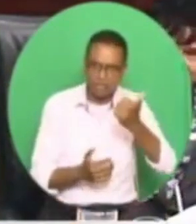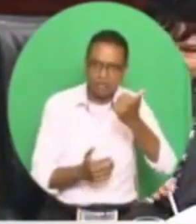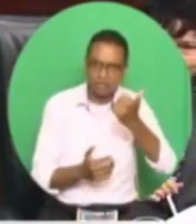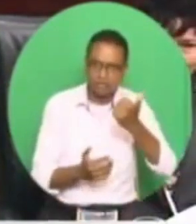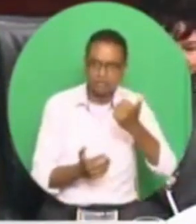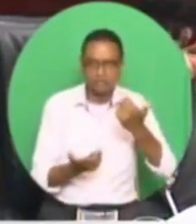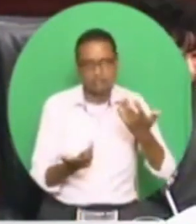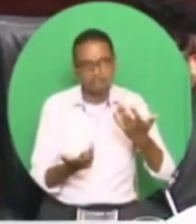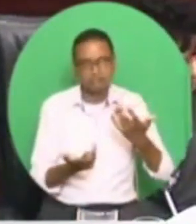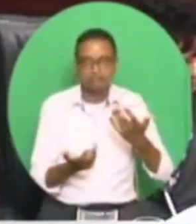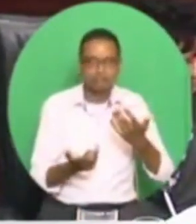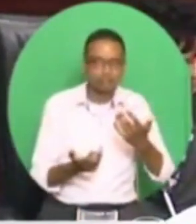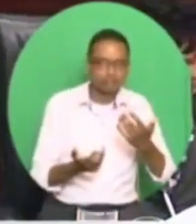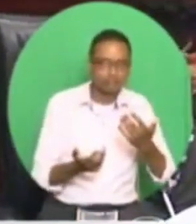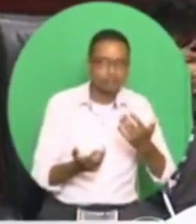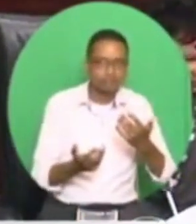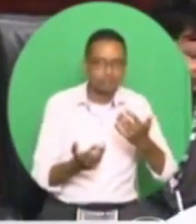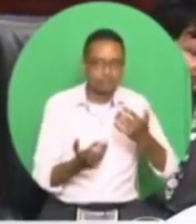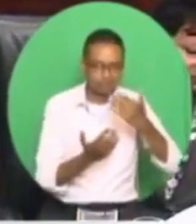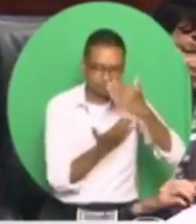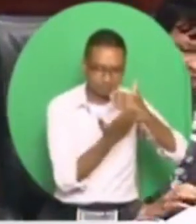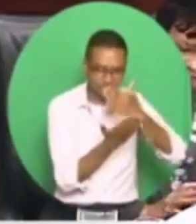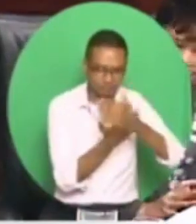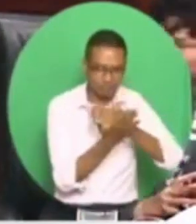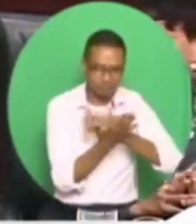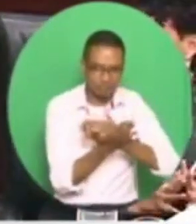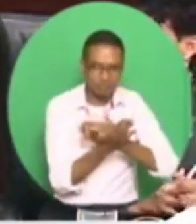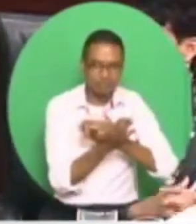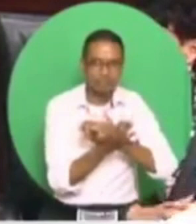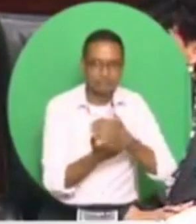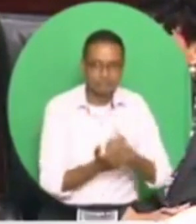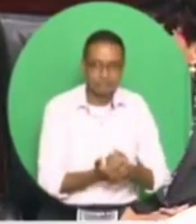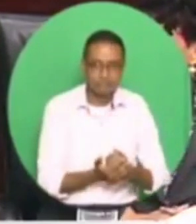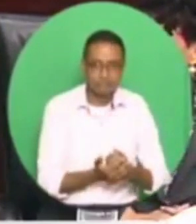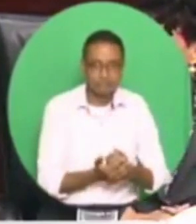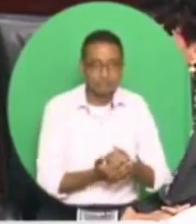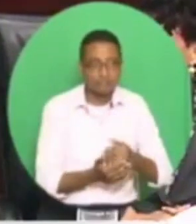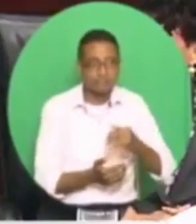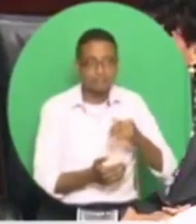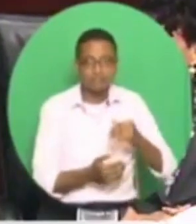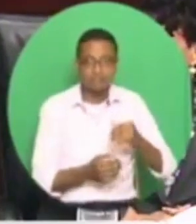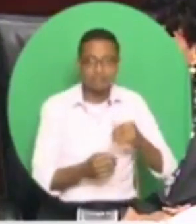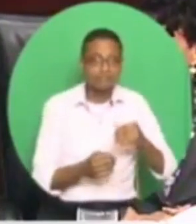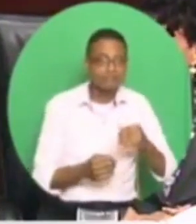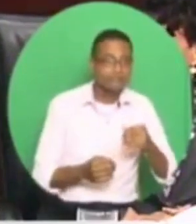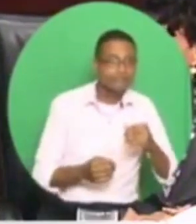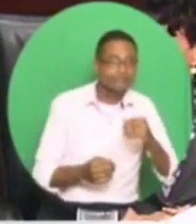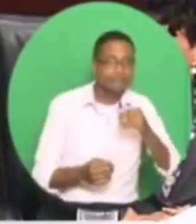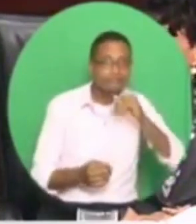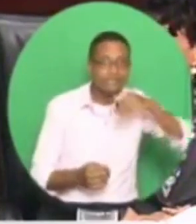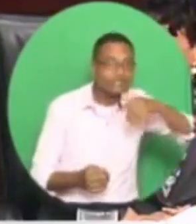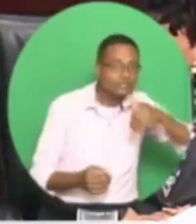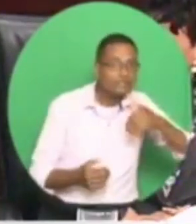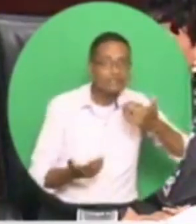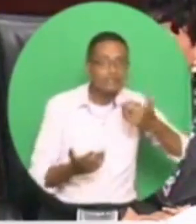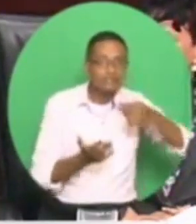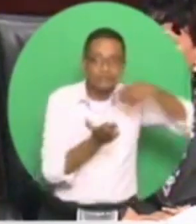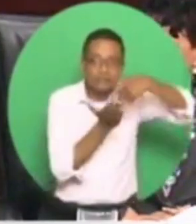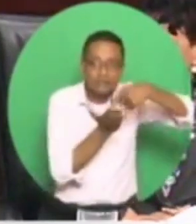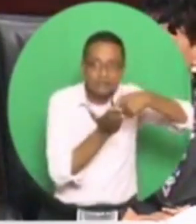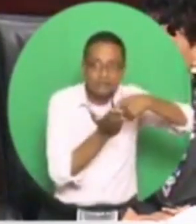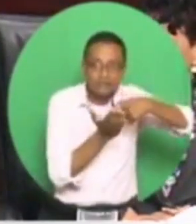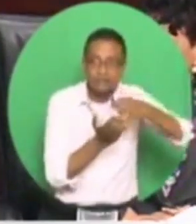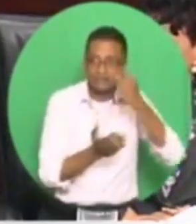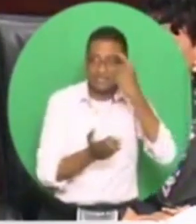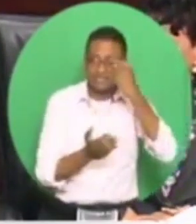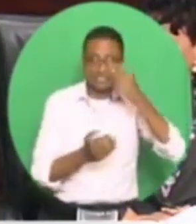And without, at that time, without any election in sight, because an election, think, was declared during the